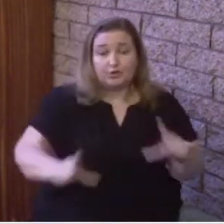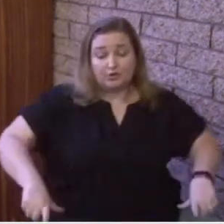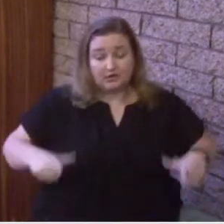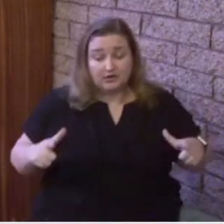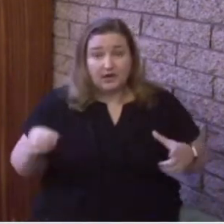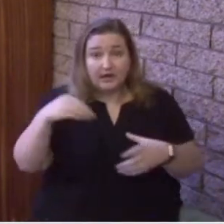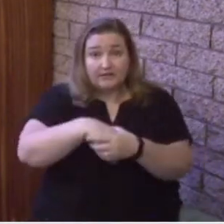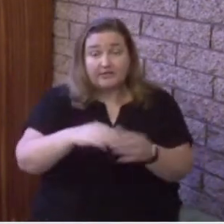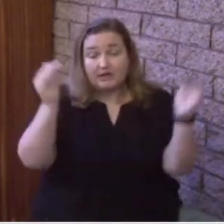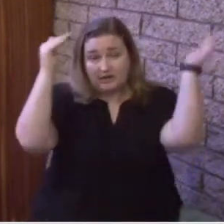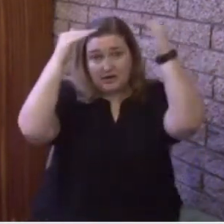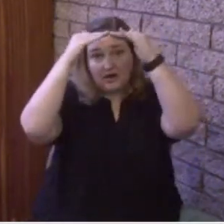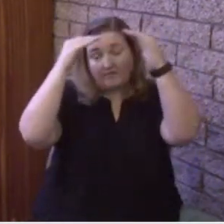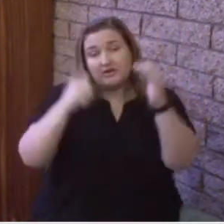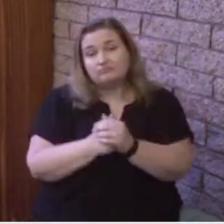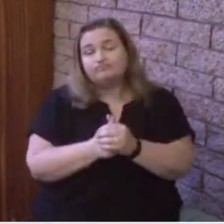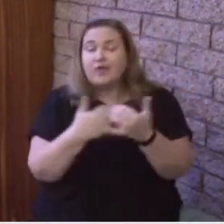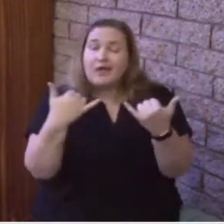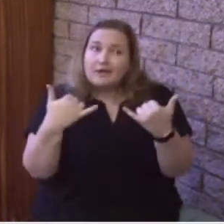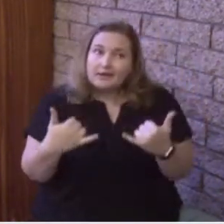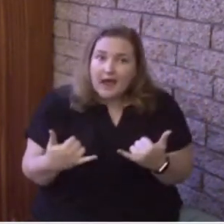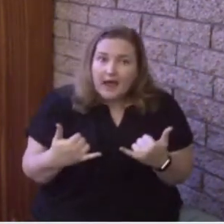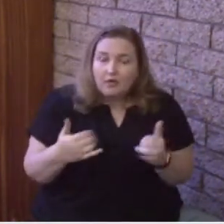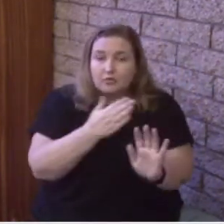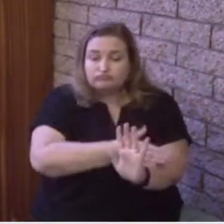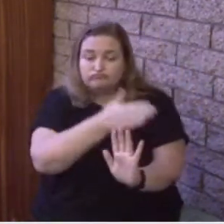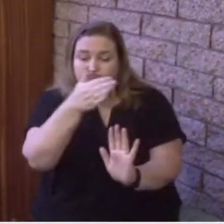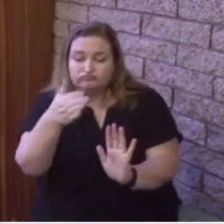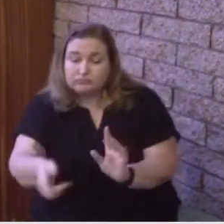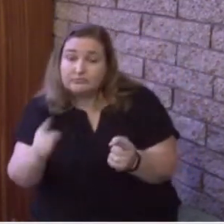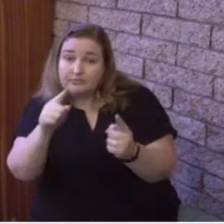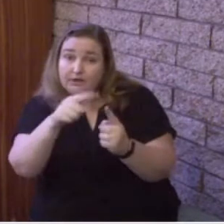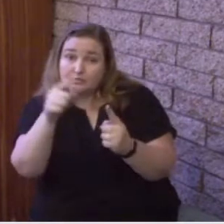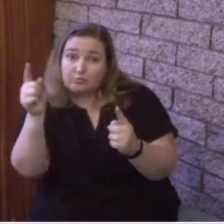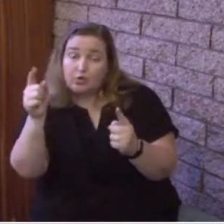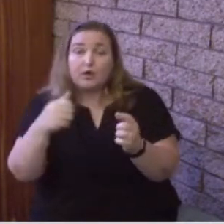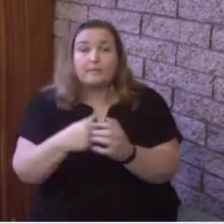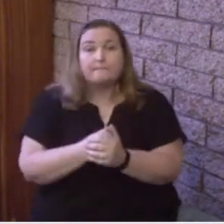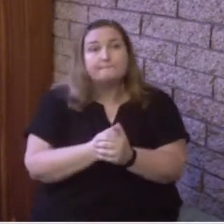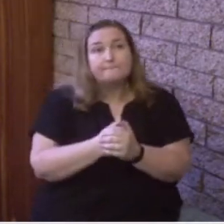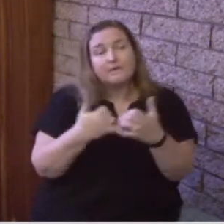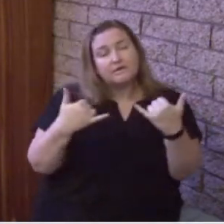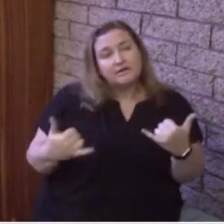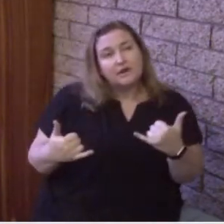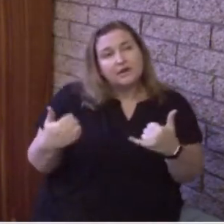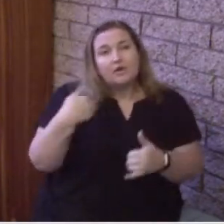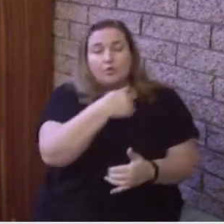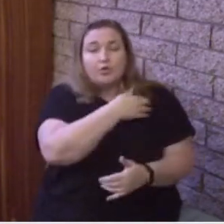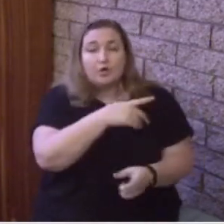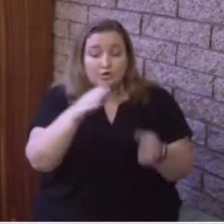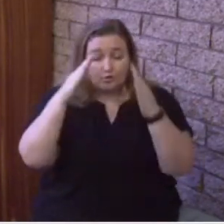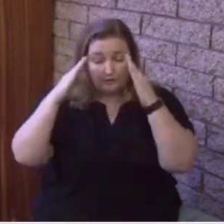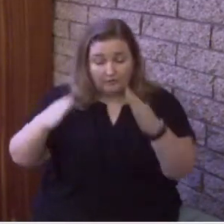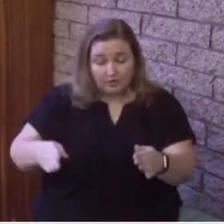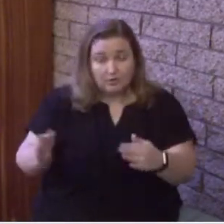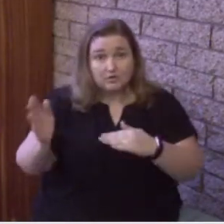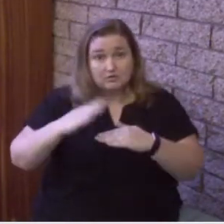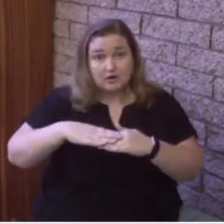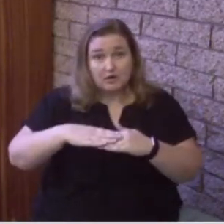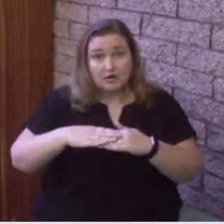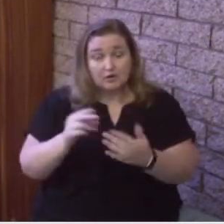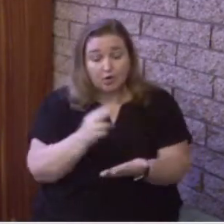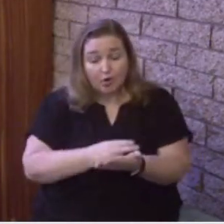And now we've come to the next point in the Creed, as we read, where today we're going to focus on the Holy Spirit.